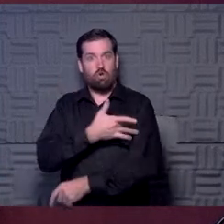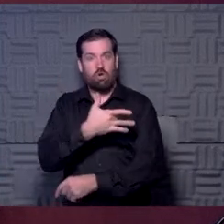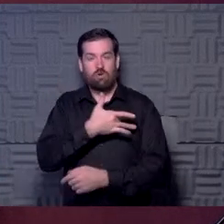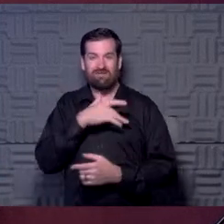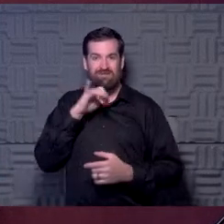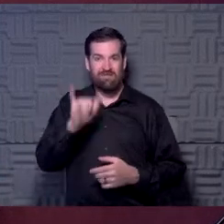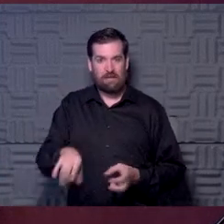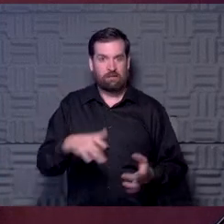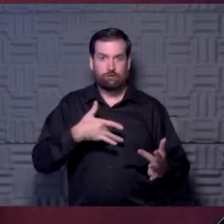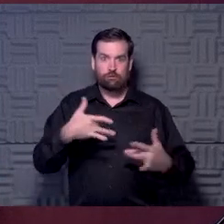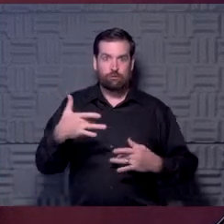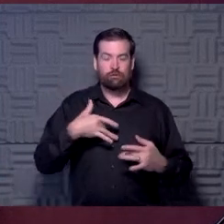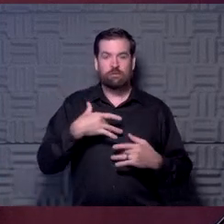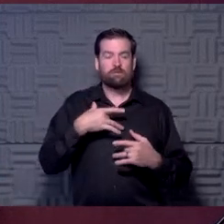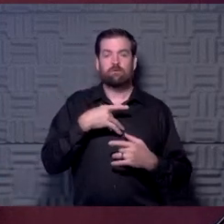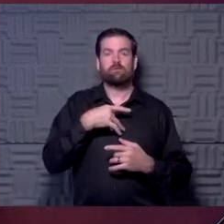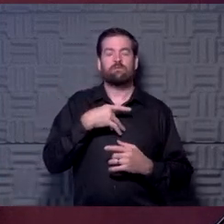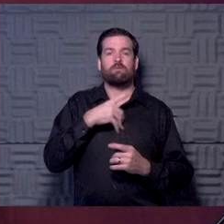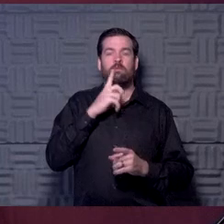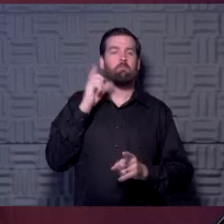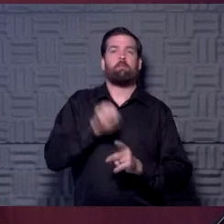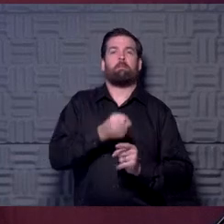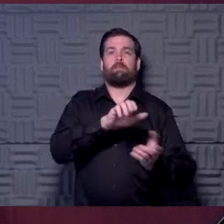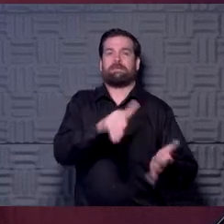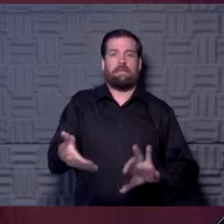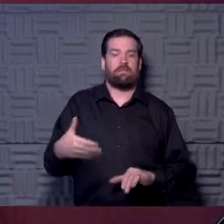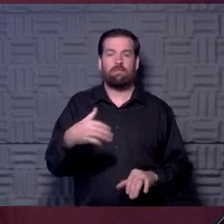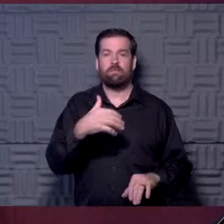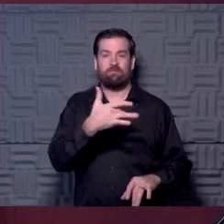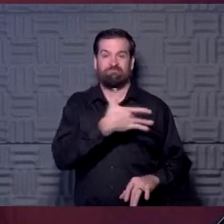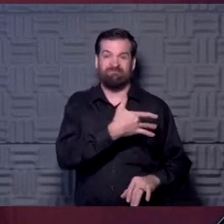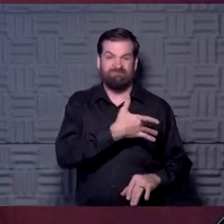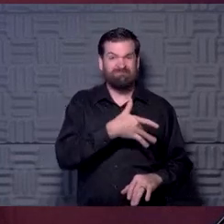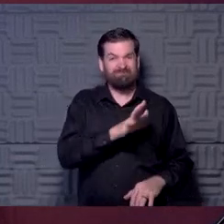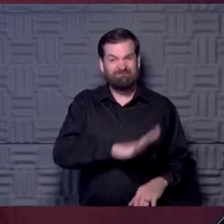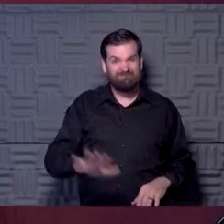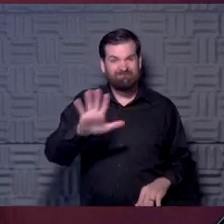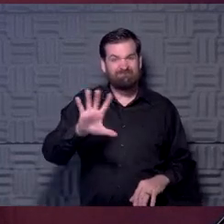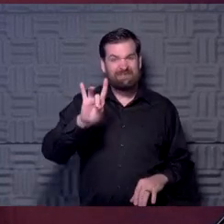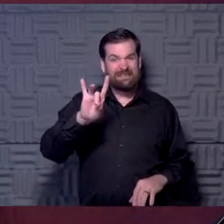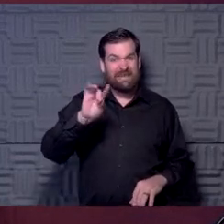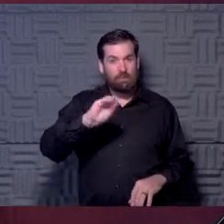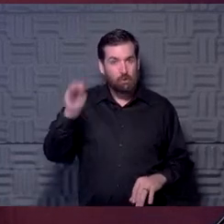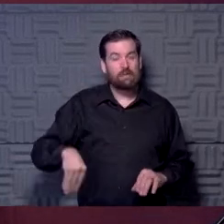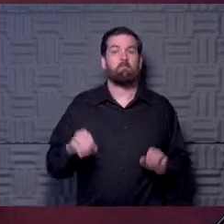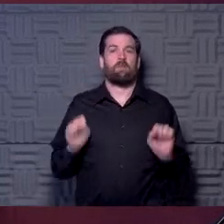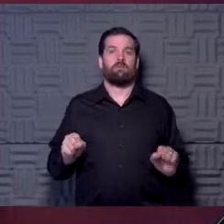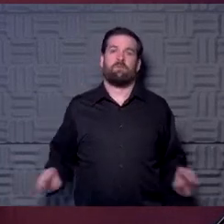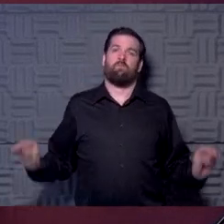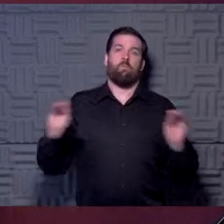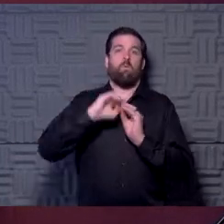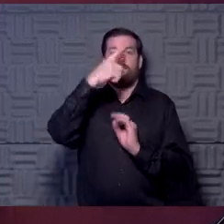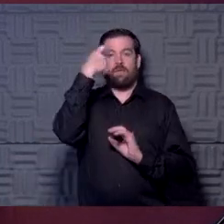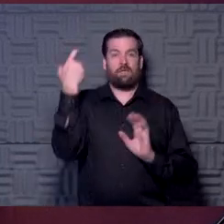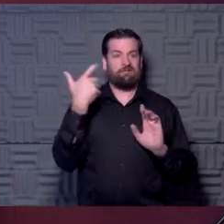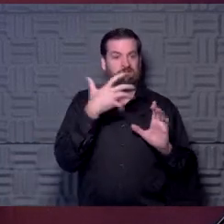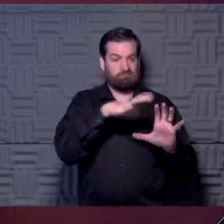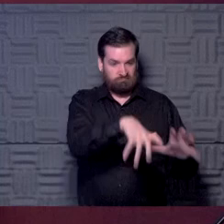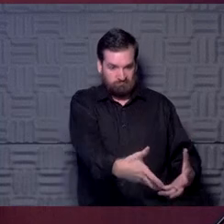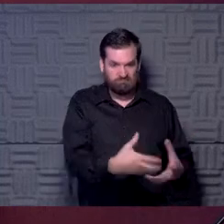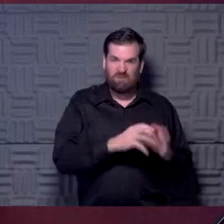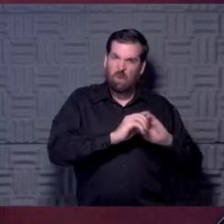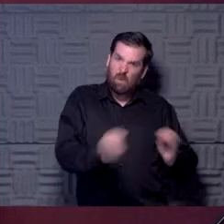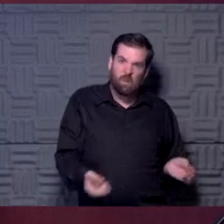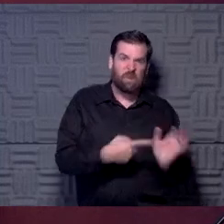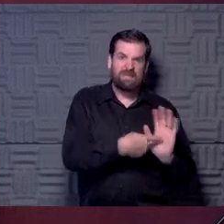baseline rate of sudden death with myocarditis being around 8%, that that could be higher because you have an asymptomatic population